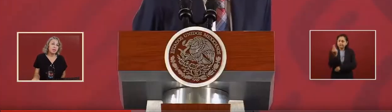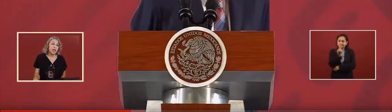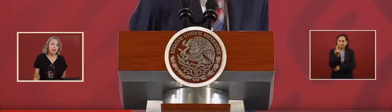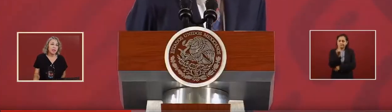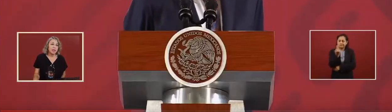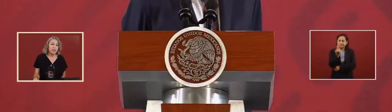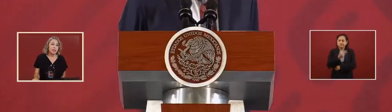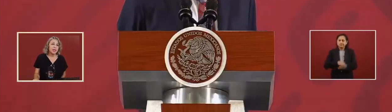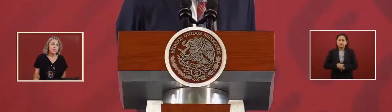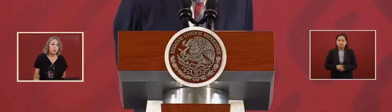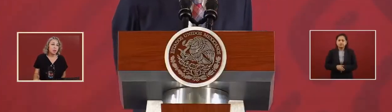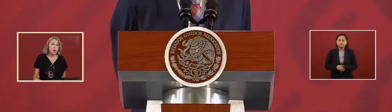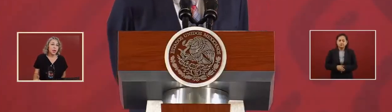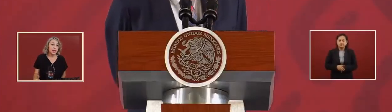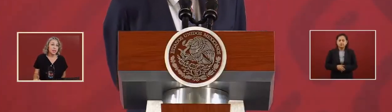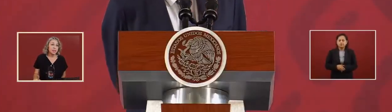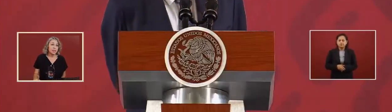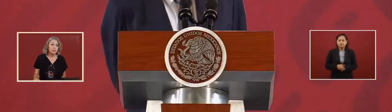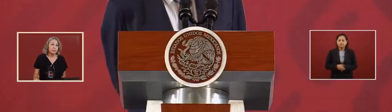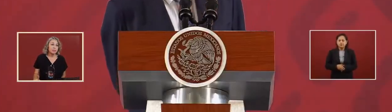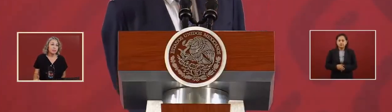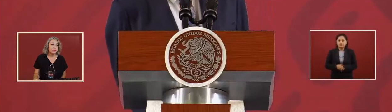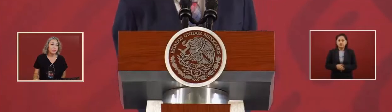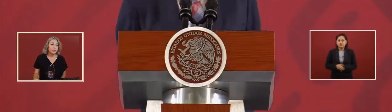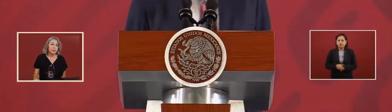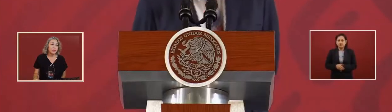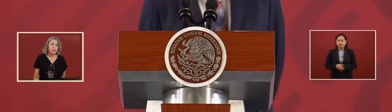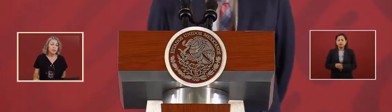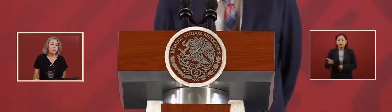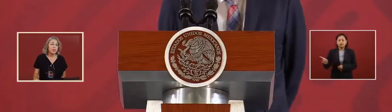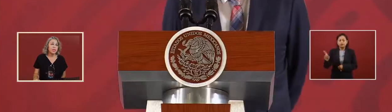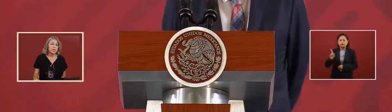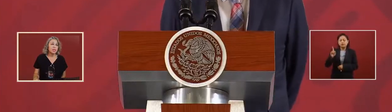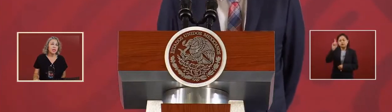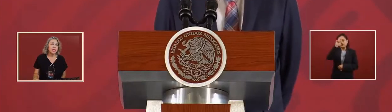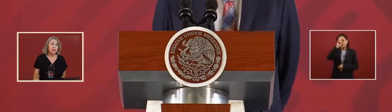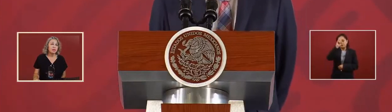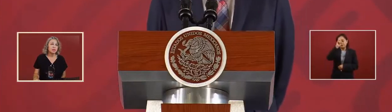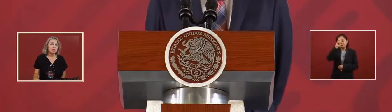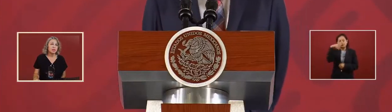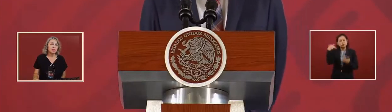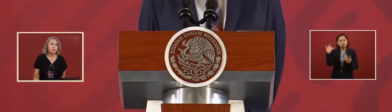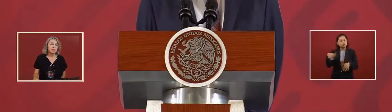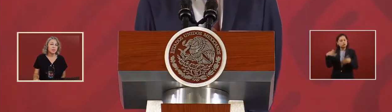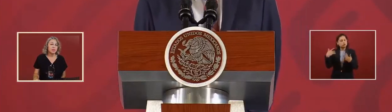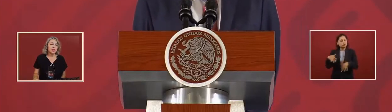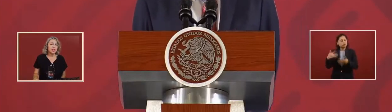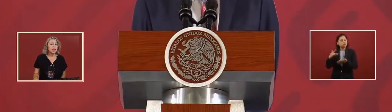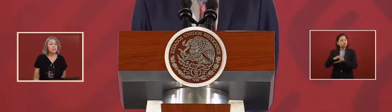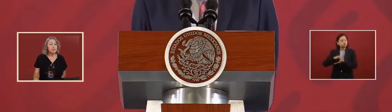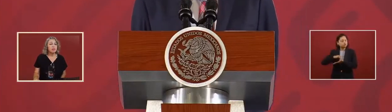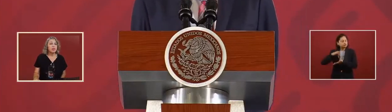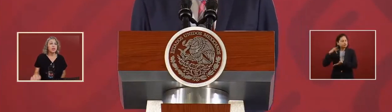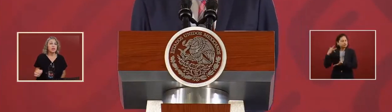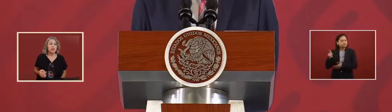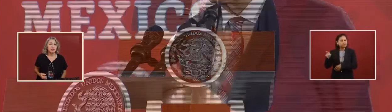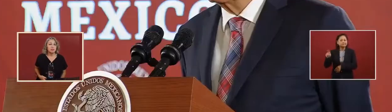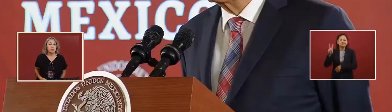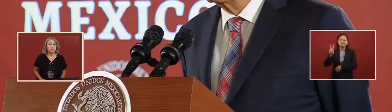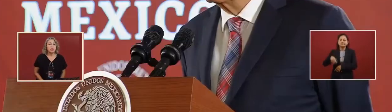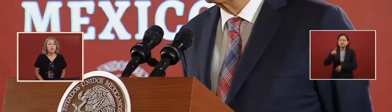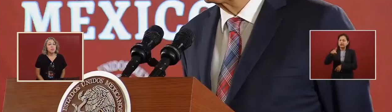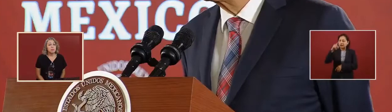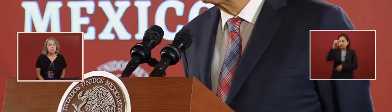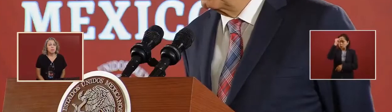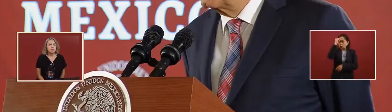with its, uh, council. It is a very good council. Because what was